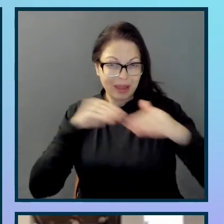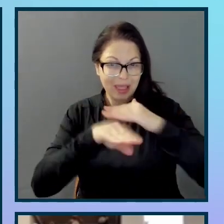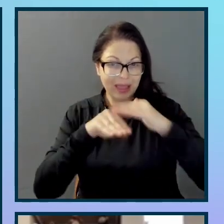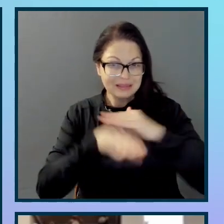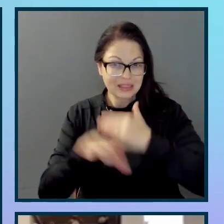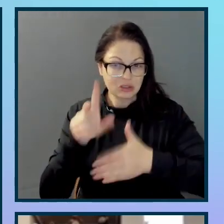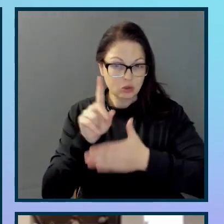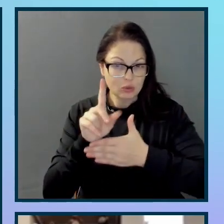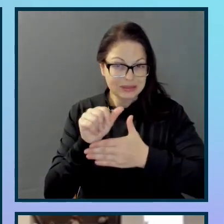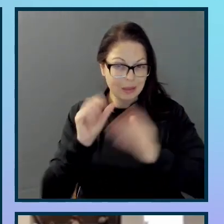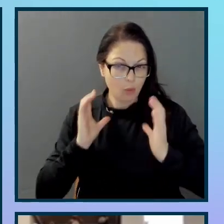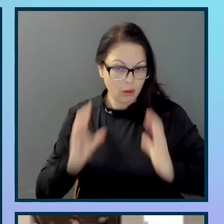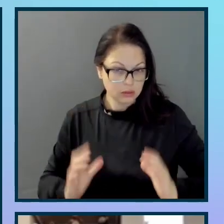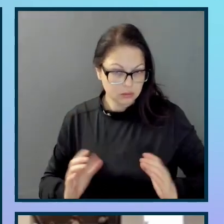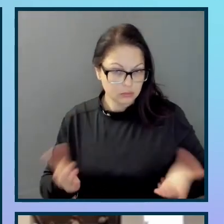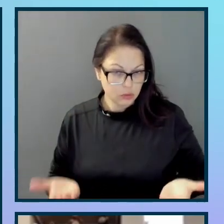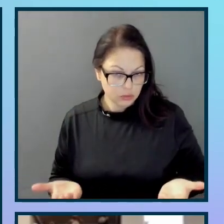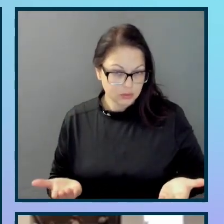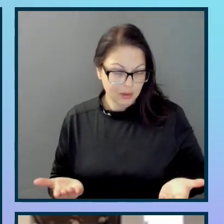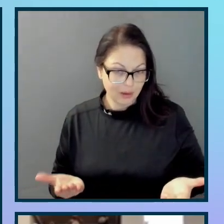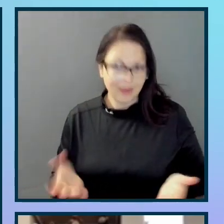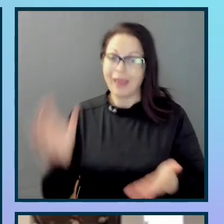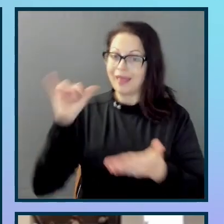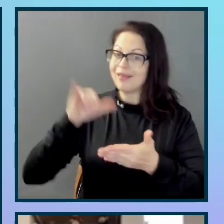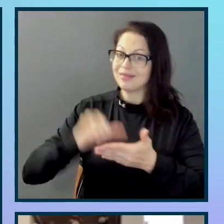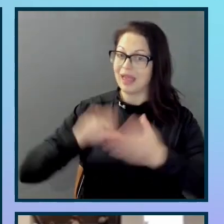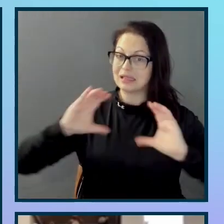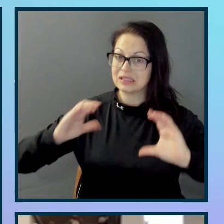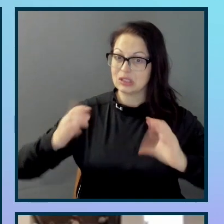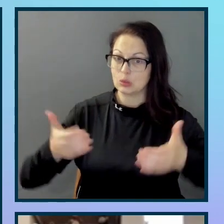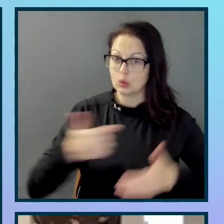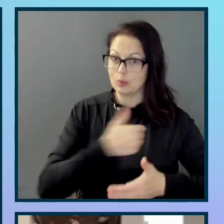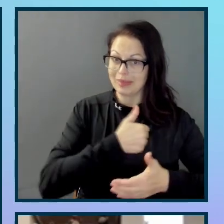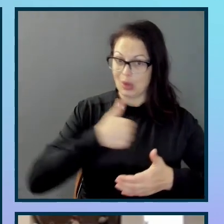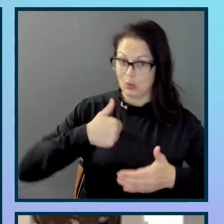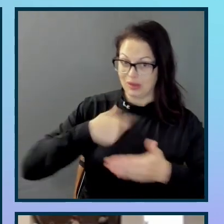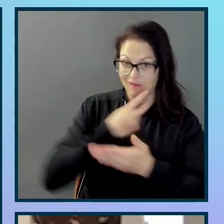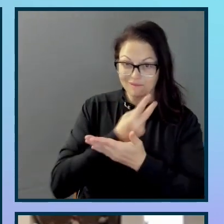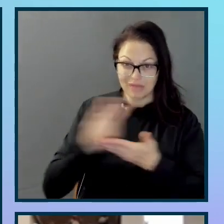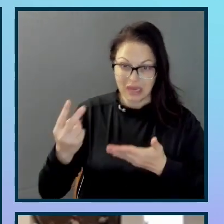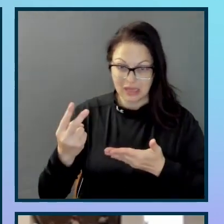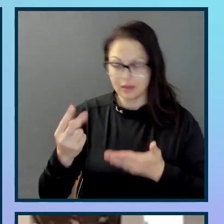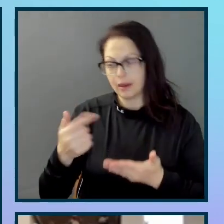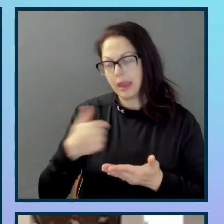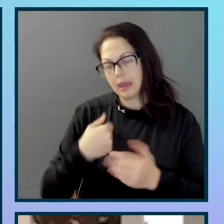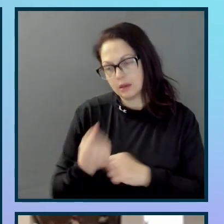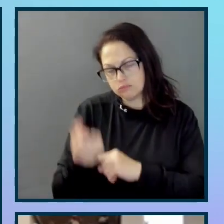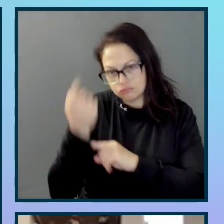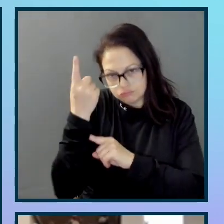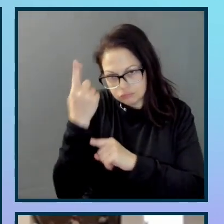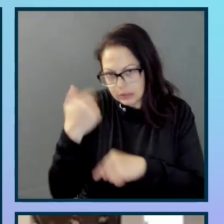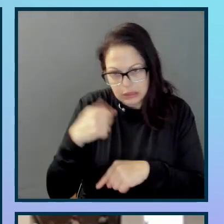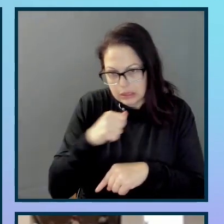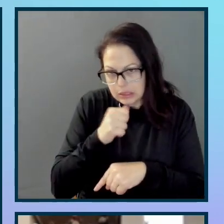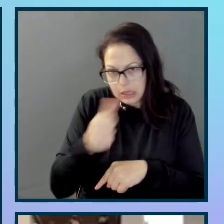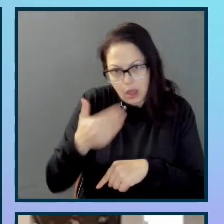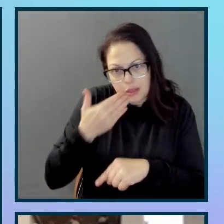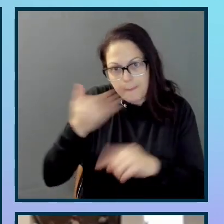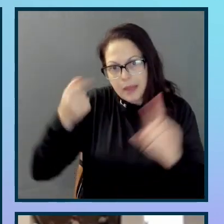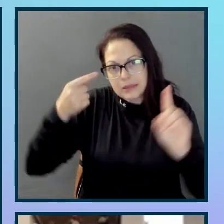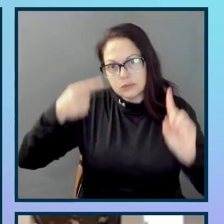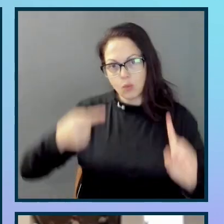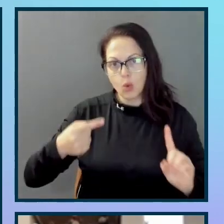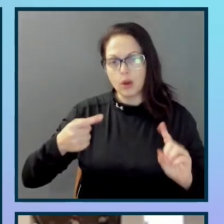Now I appreciate that this is not necessarily the best points about getting leadership buy-in. It is difficult.